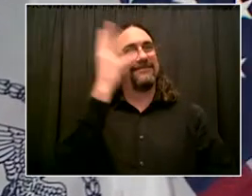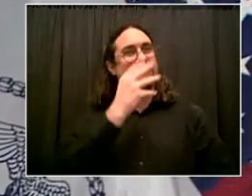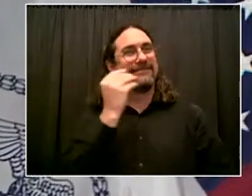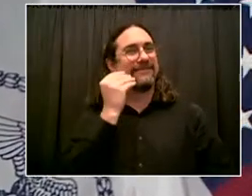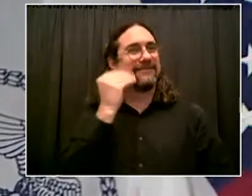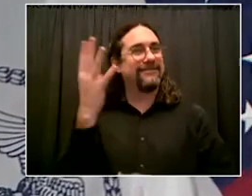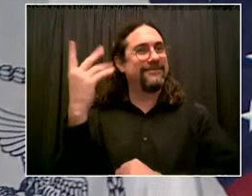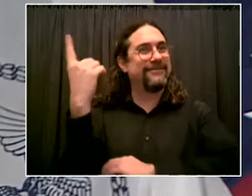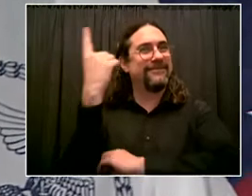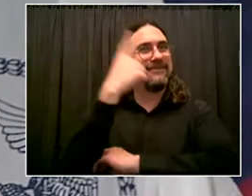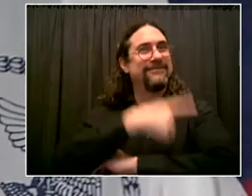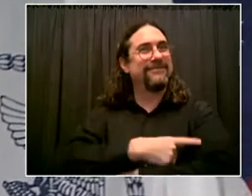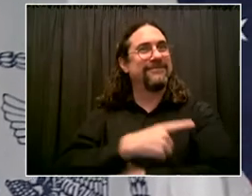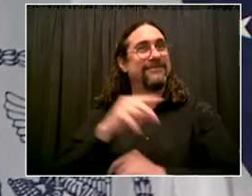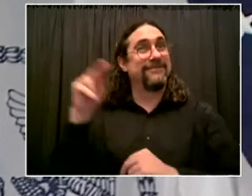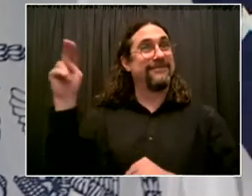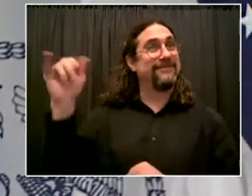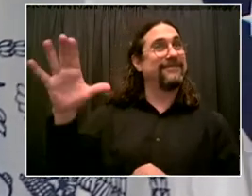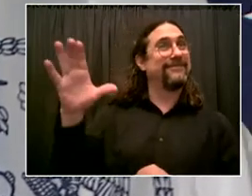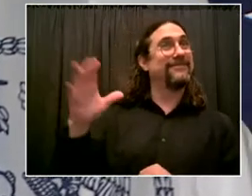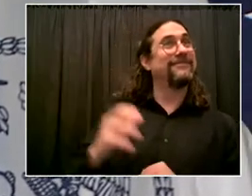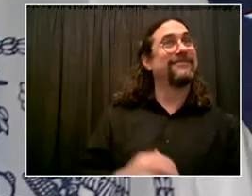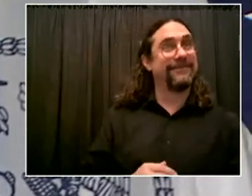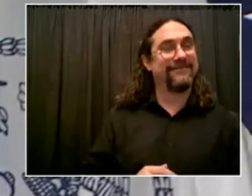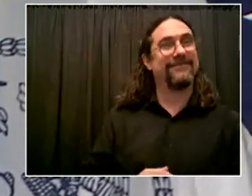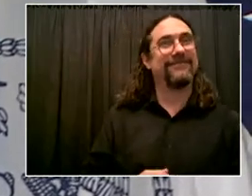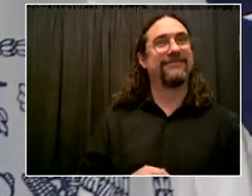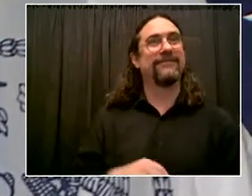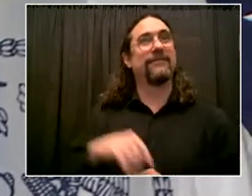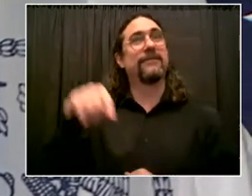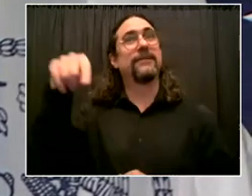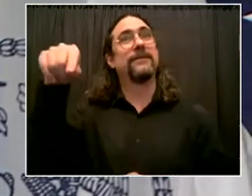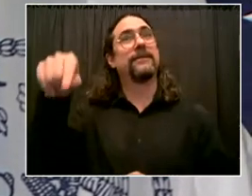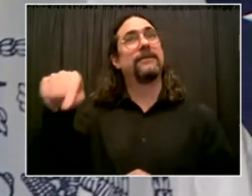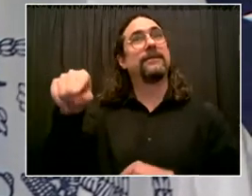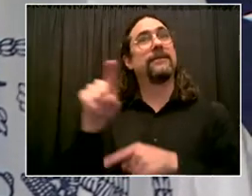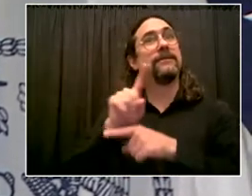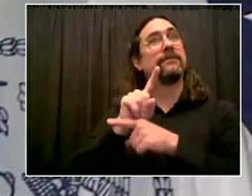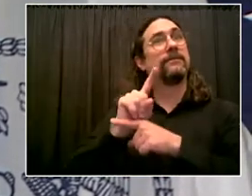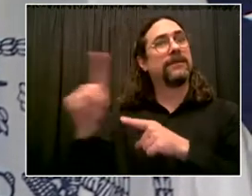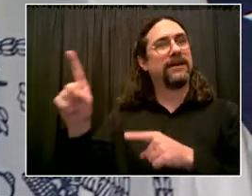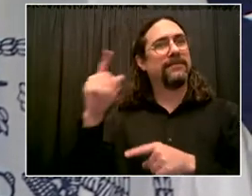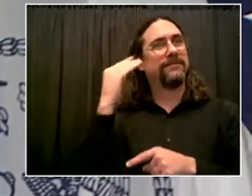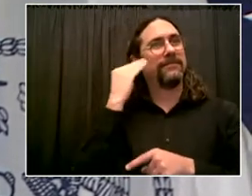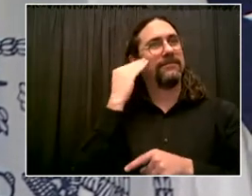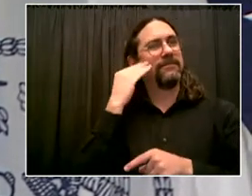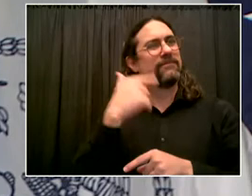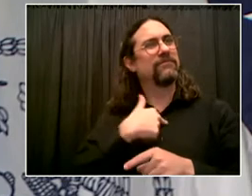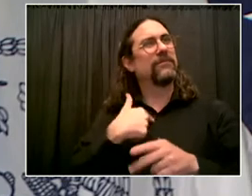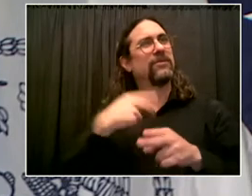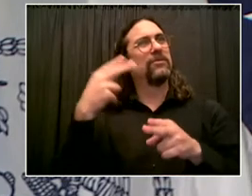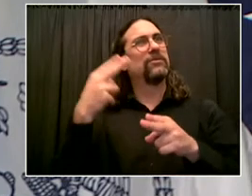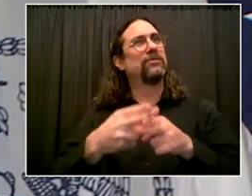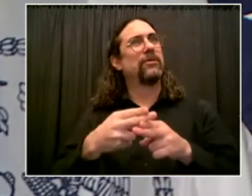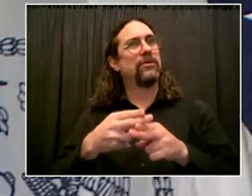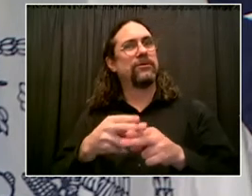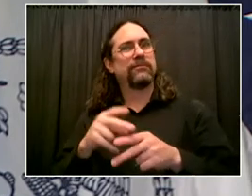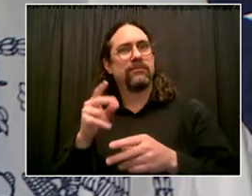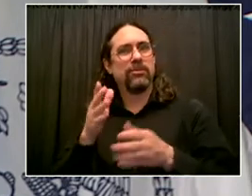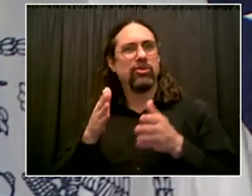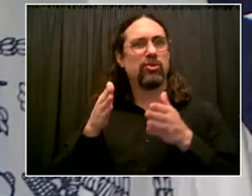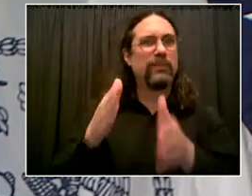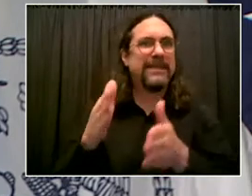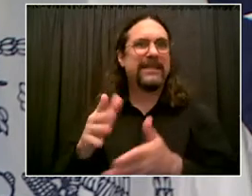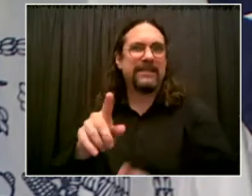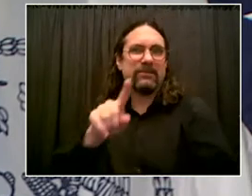Streets Week all week with an exclamation point, maybe two, all week here at City Hall as